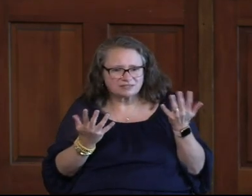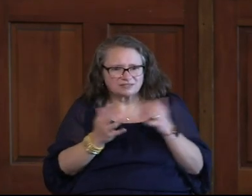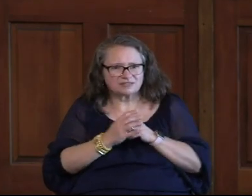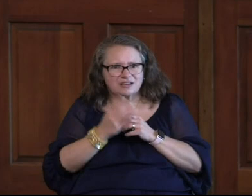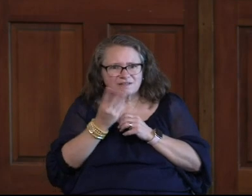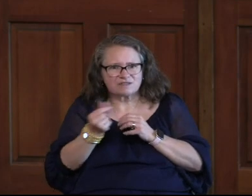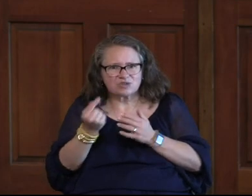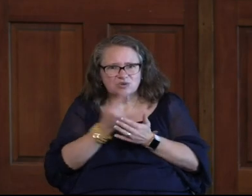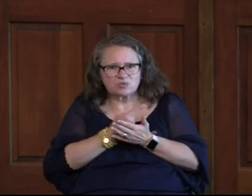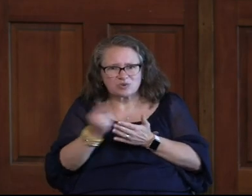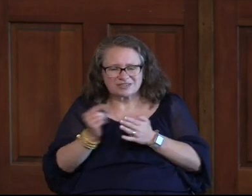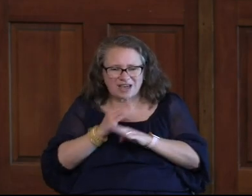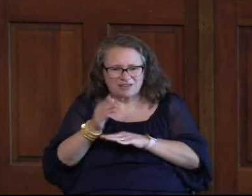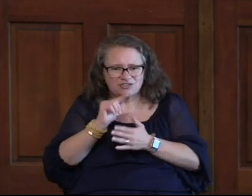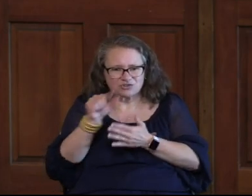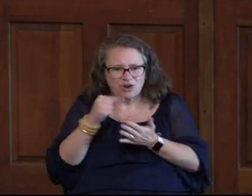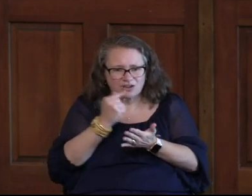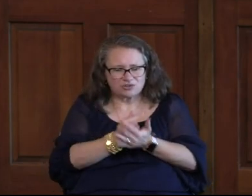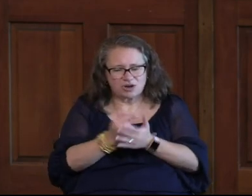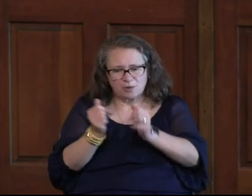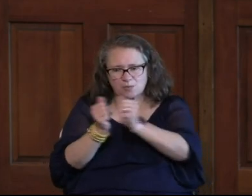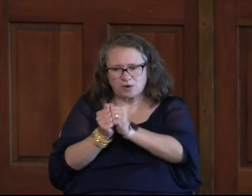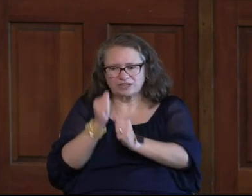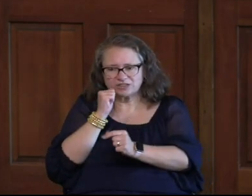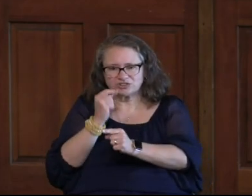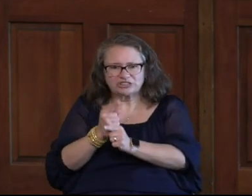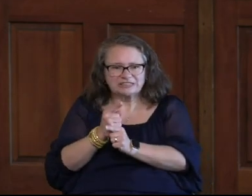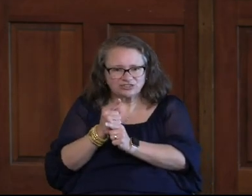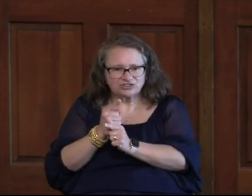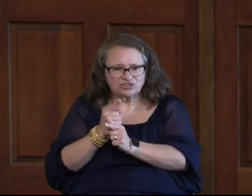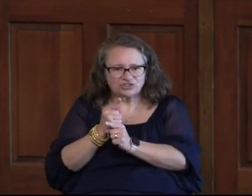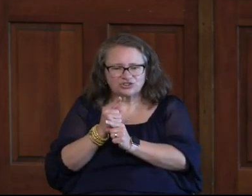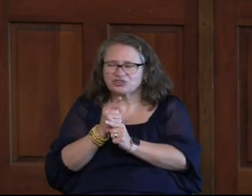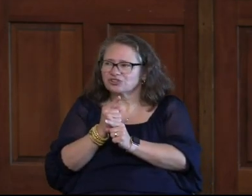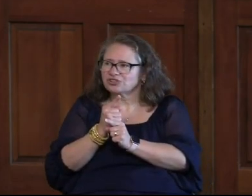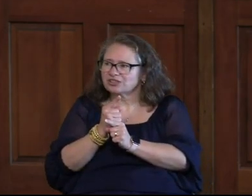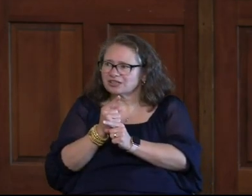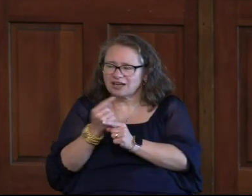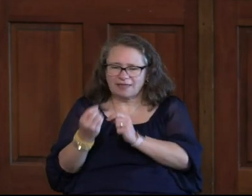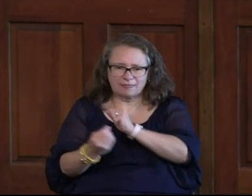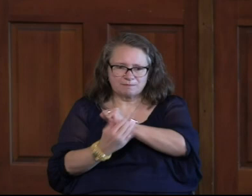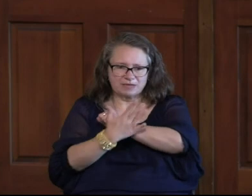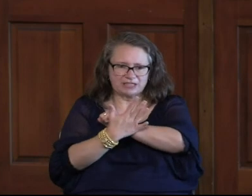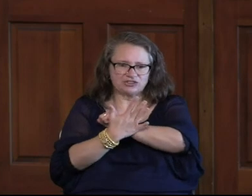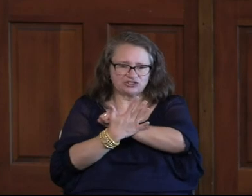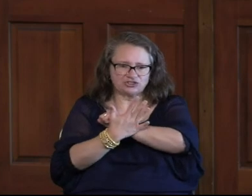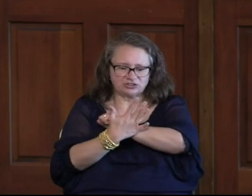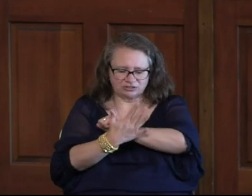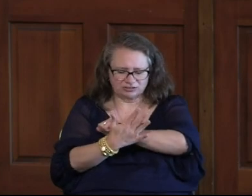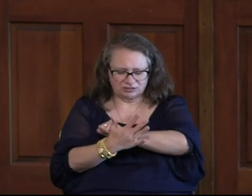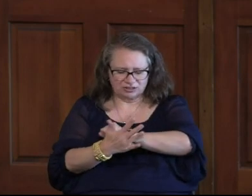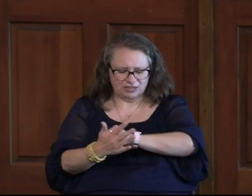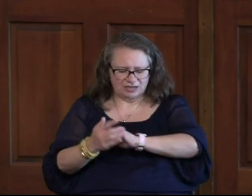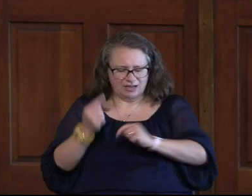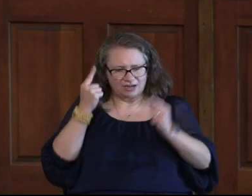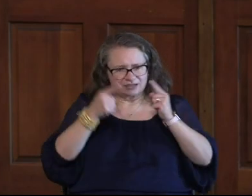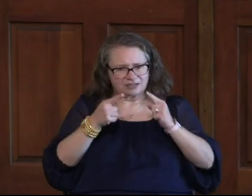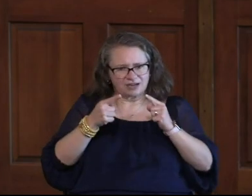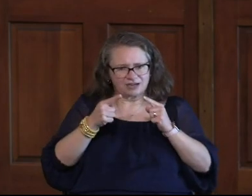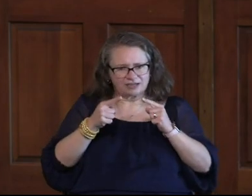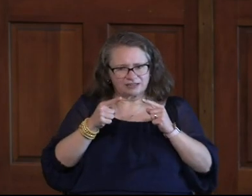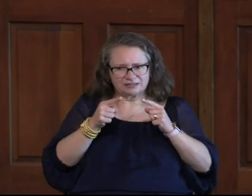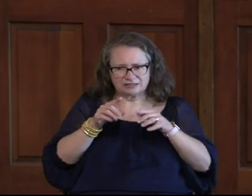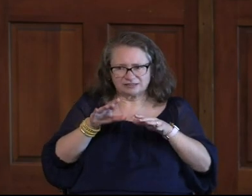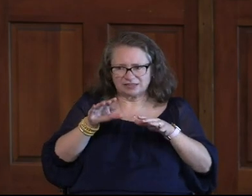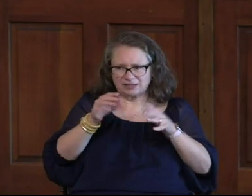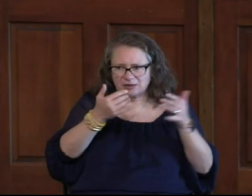A few weeks after graduation, she was with her sister at the beach. And I suppose they were in the sound